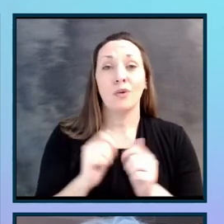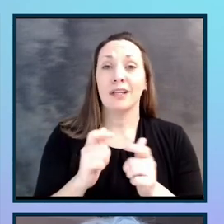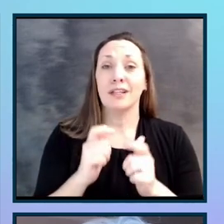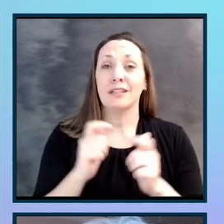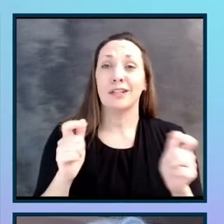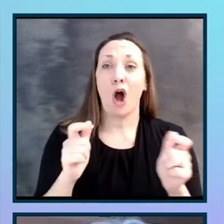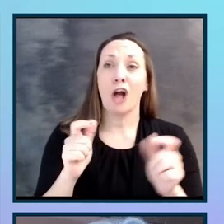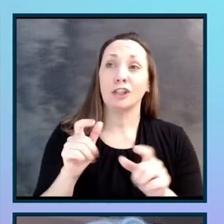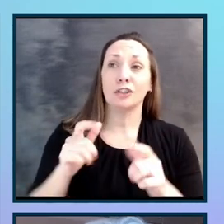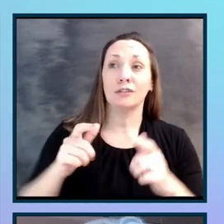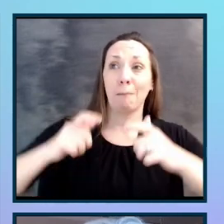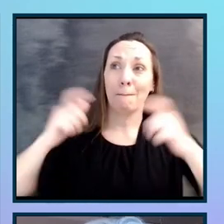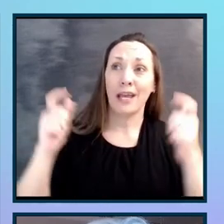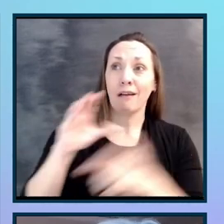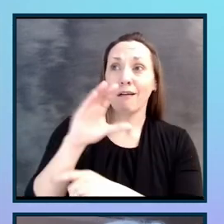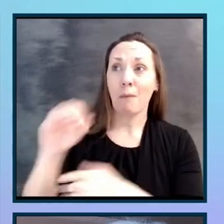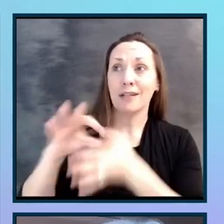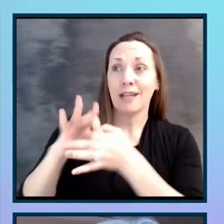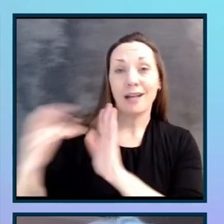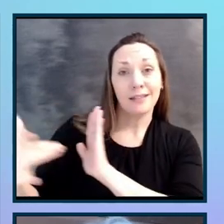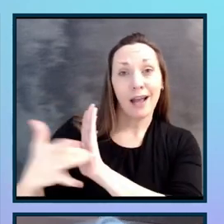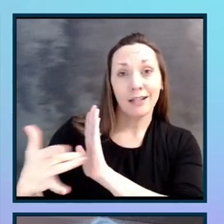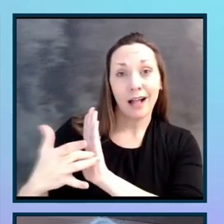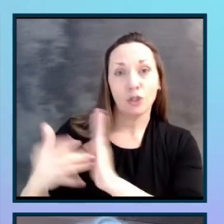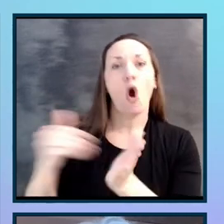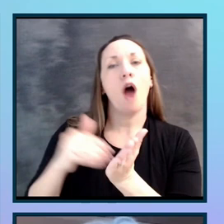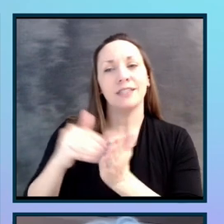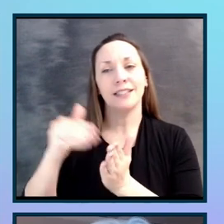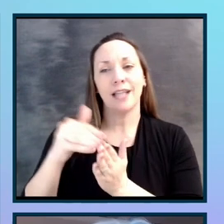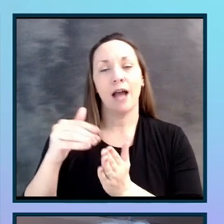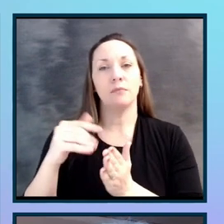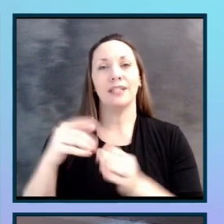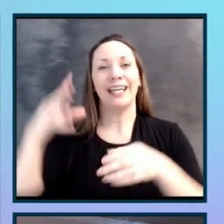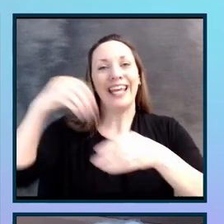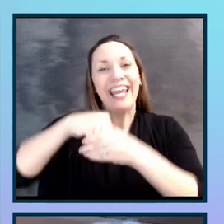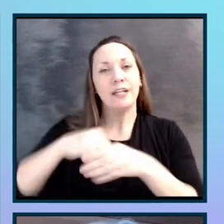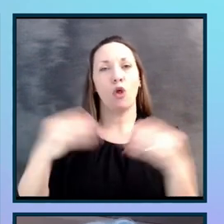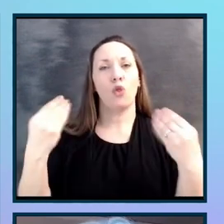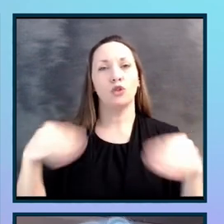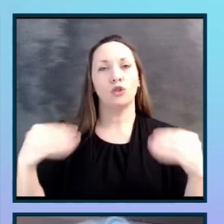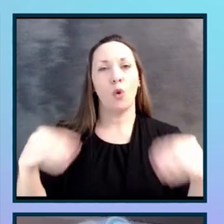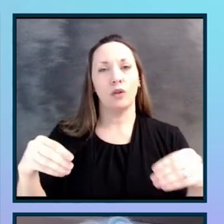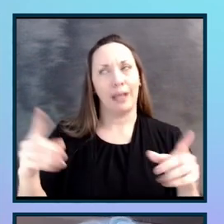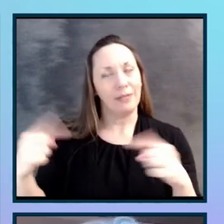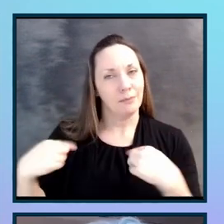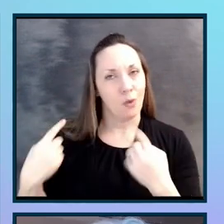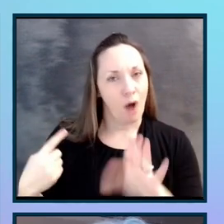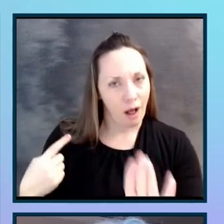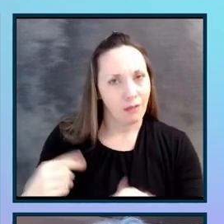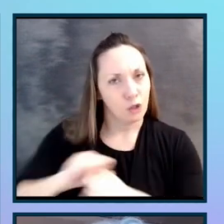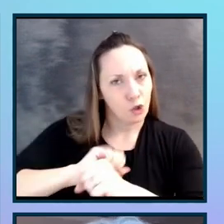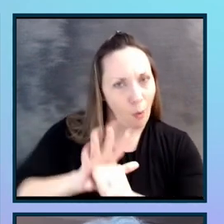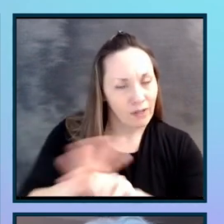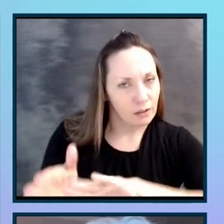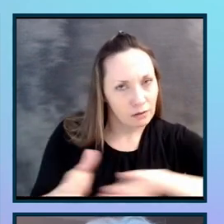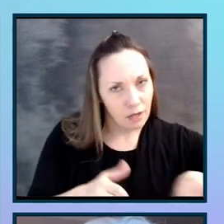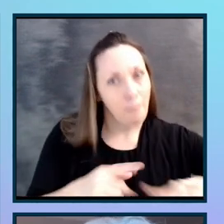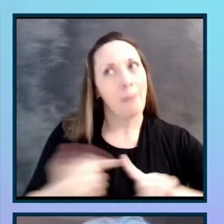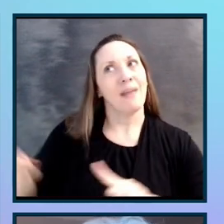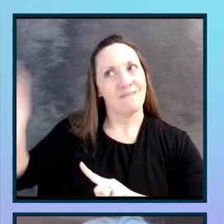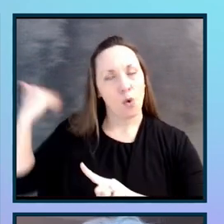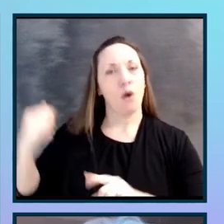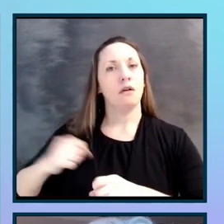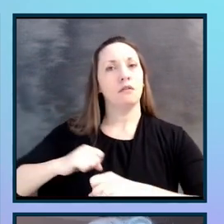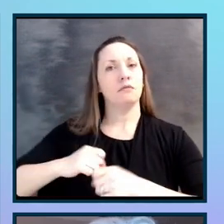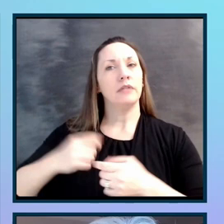oftentimes in their stores, well, we haven't been in stores for a while, but when we were oftentimes in their stores, they have very good